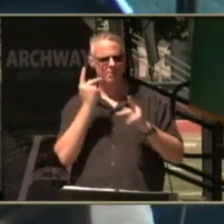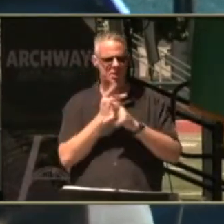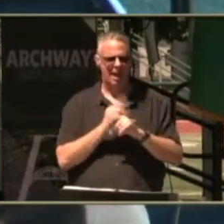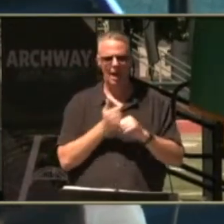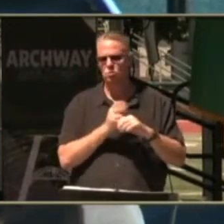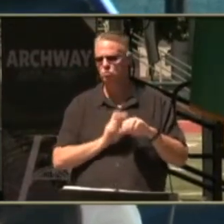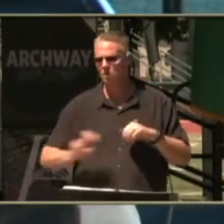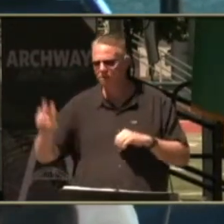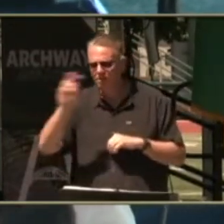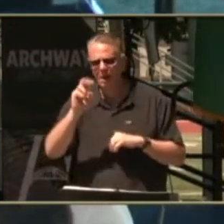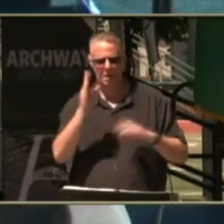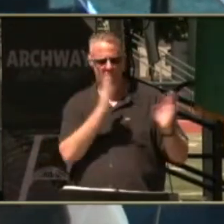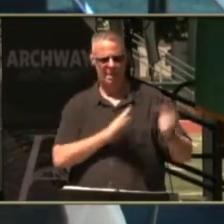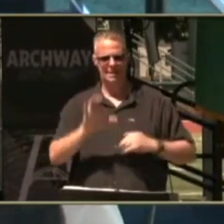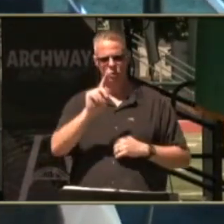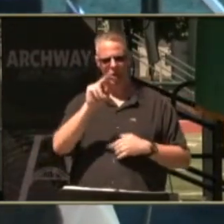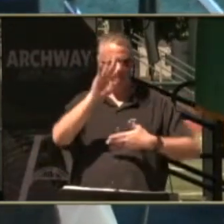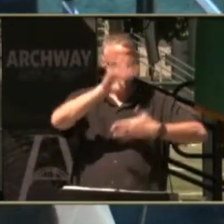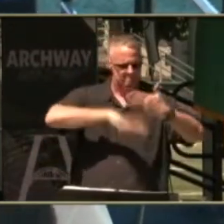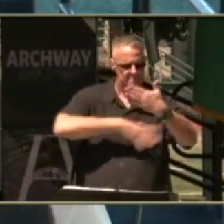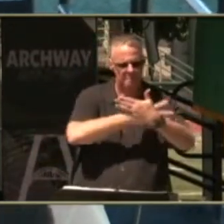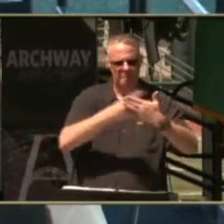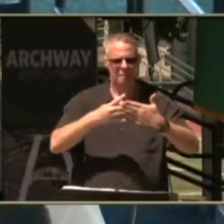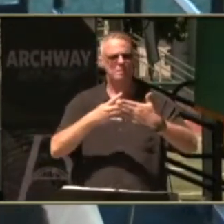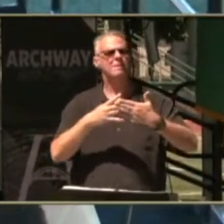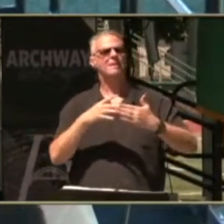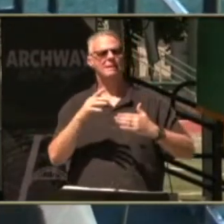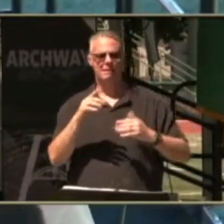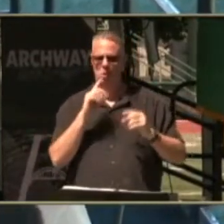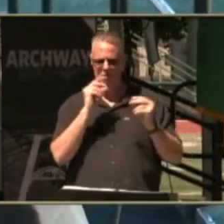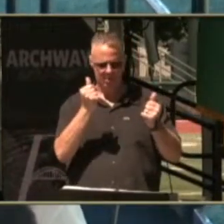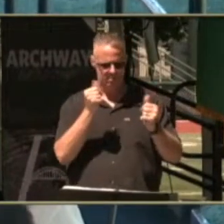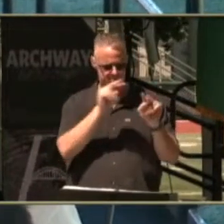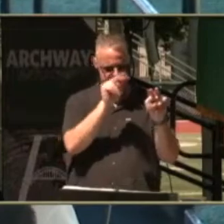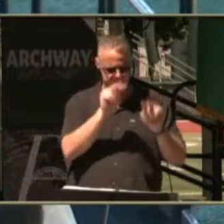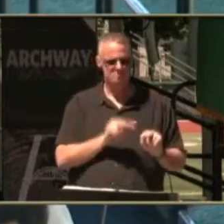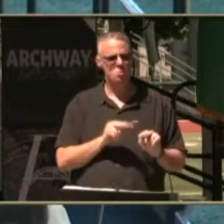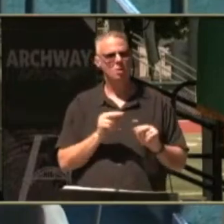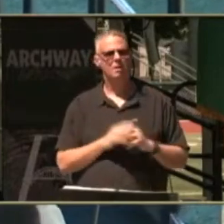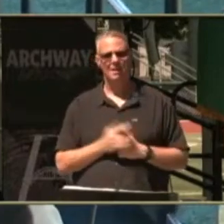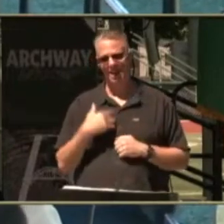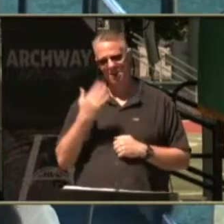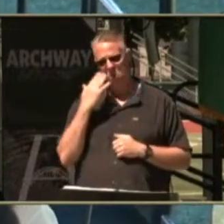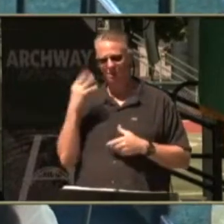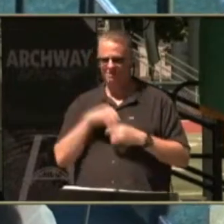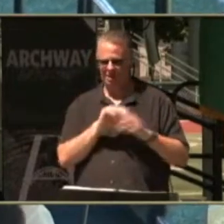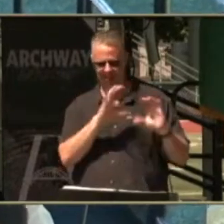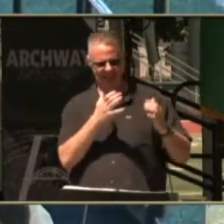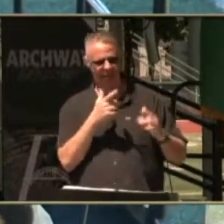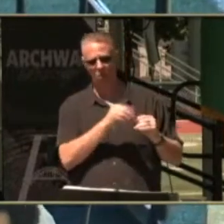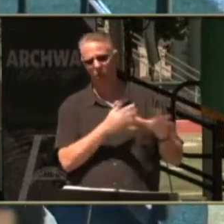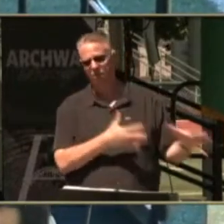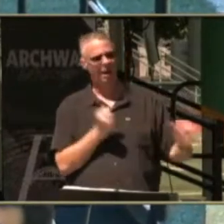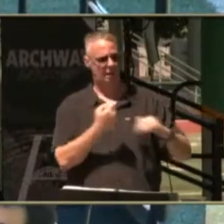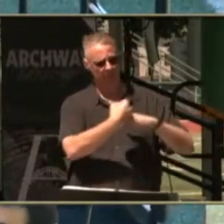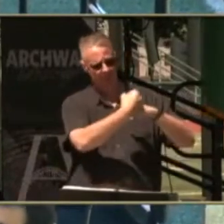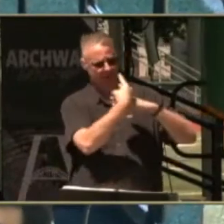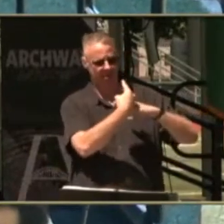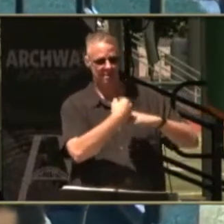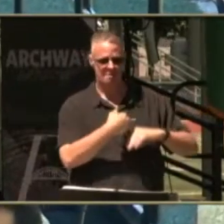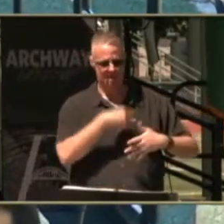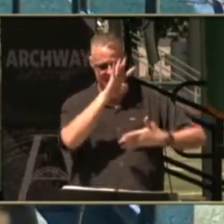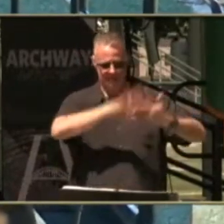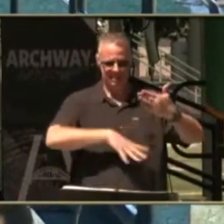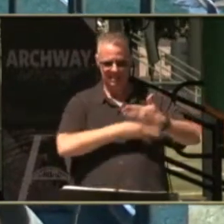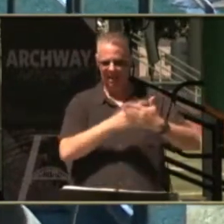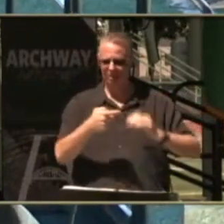and plan out the seat round bus right uh bus routes immediately i know i've been in your class and you've done it way faster than i ever could ever